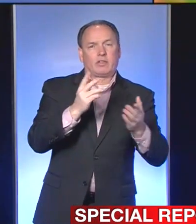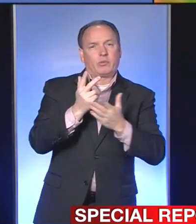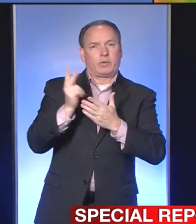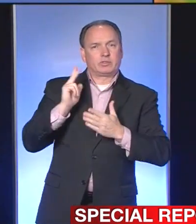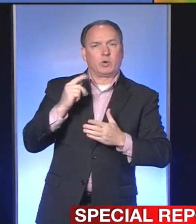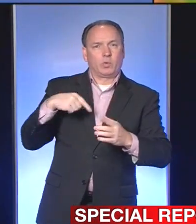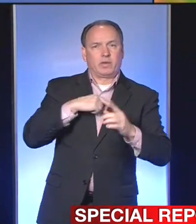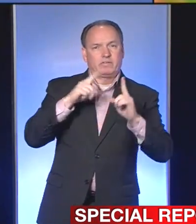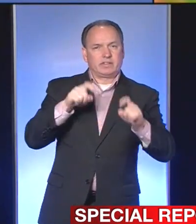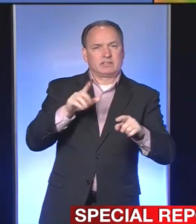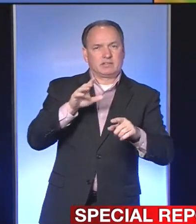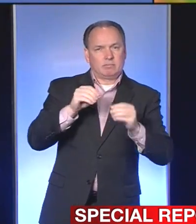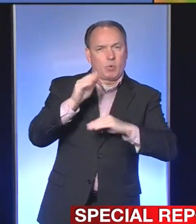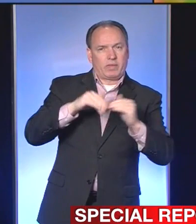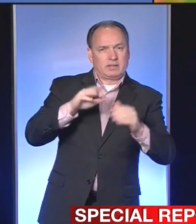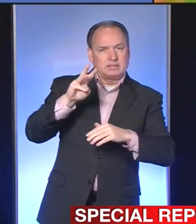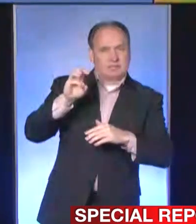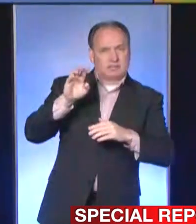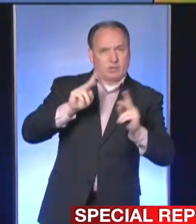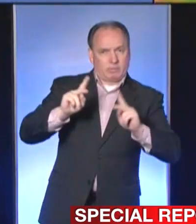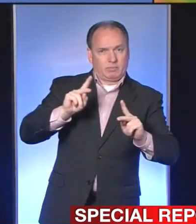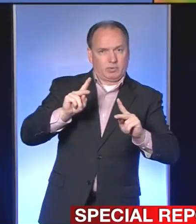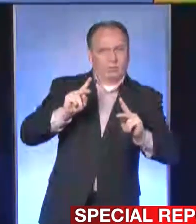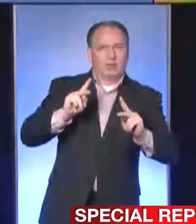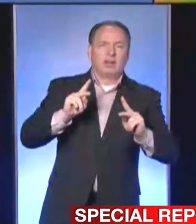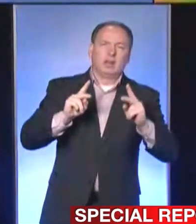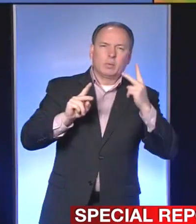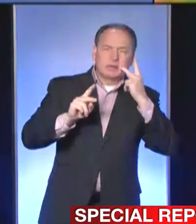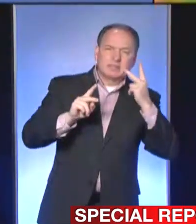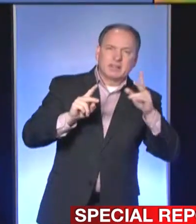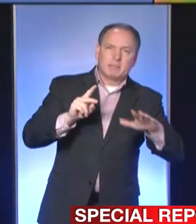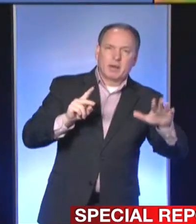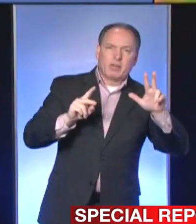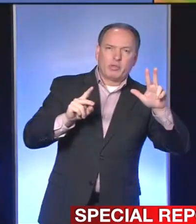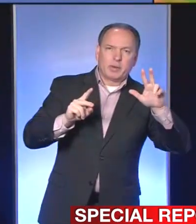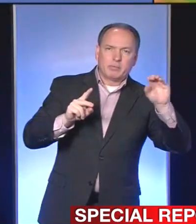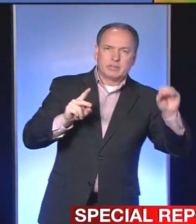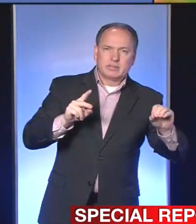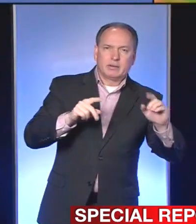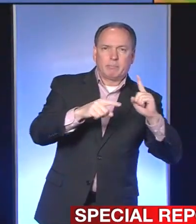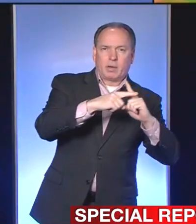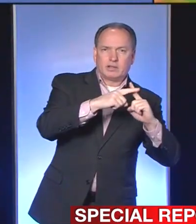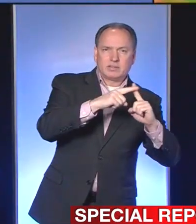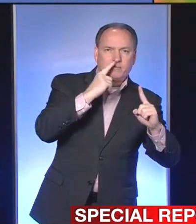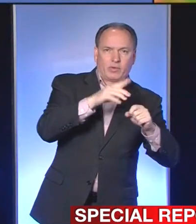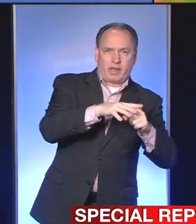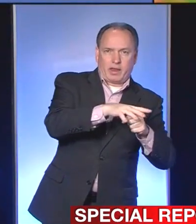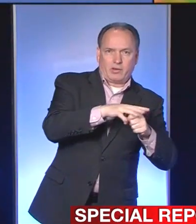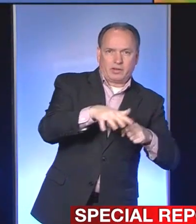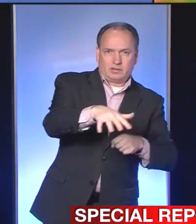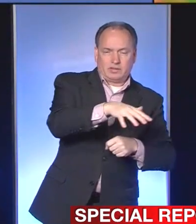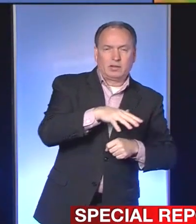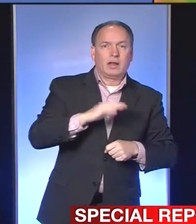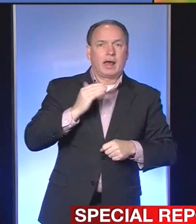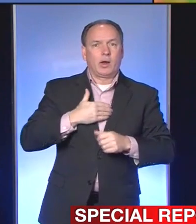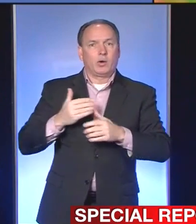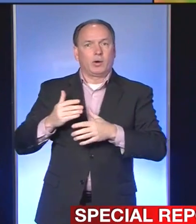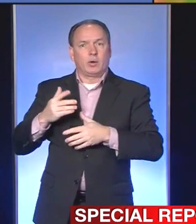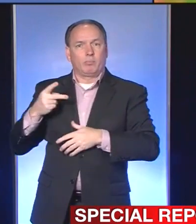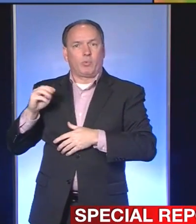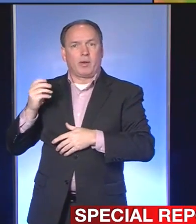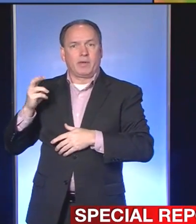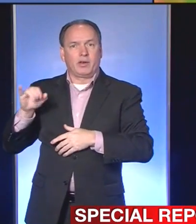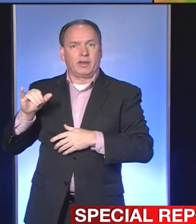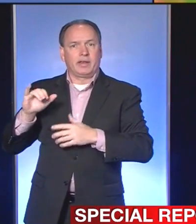600 individuals and are seeing about a 3% positivity rate for the area. In our primary care and specialty networks,